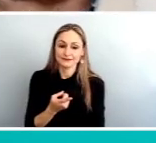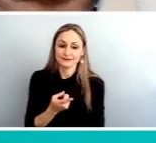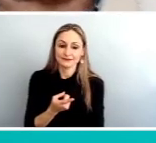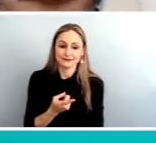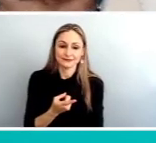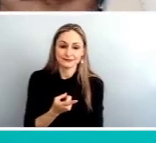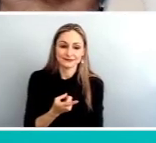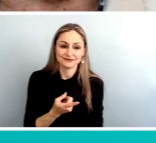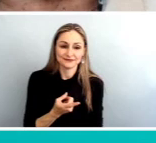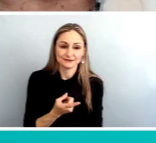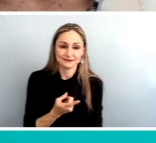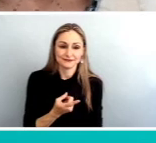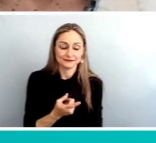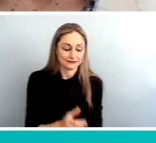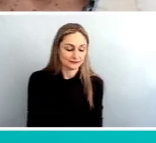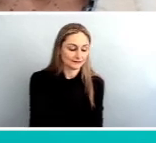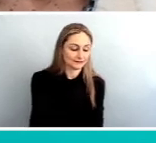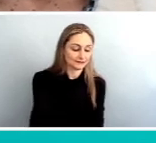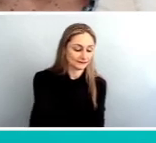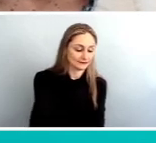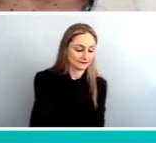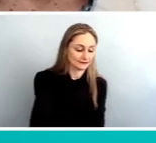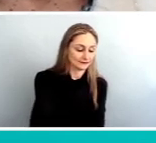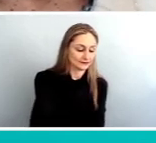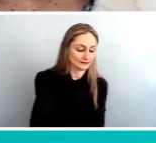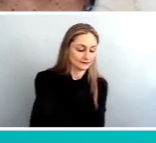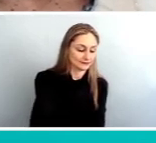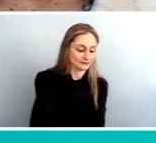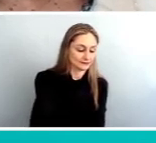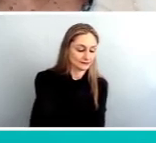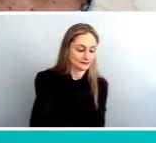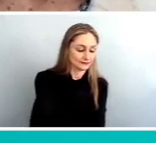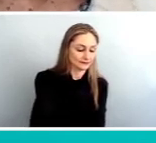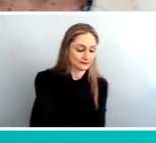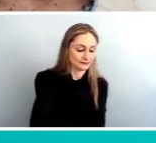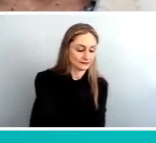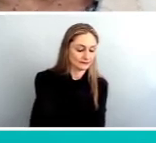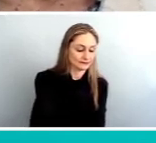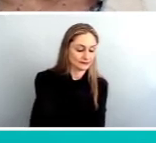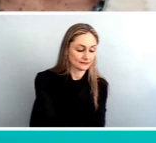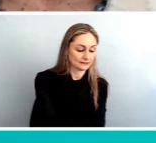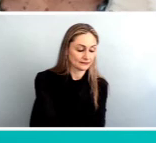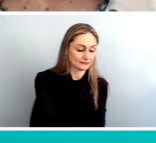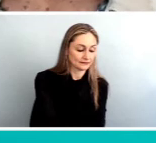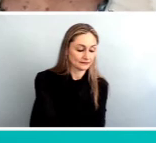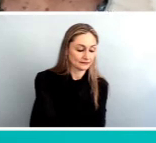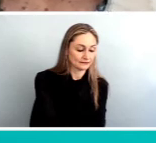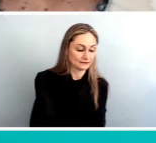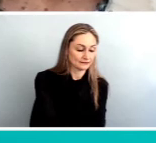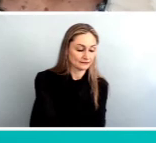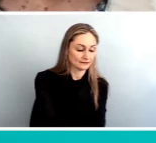Who will be the starting quarterback for the Eagles this year and next?